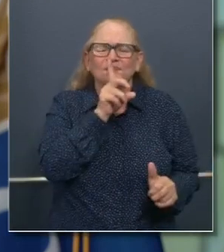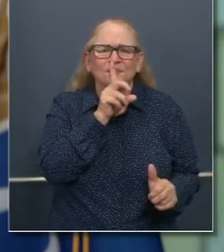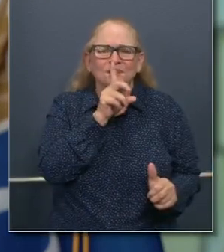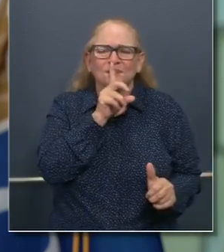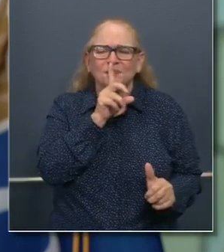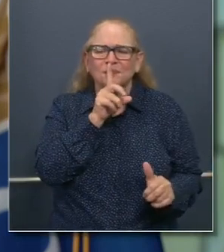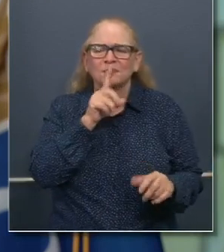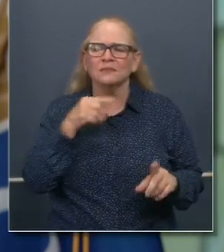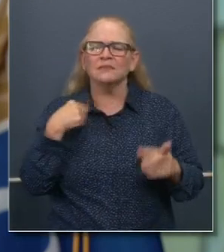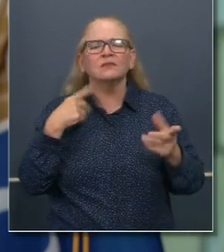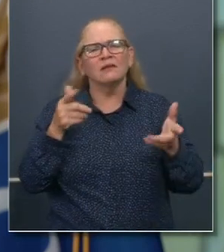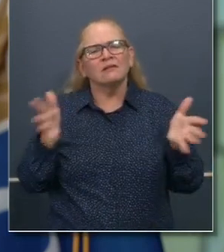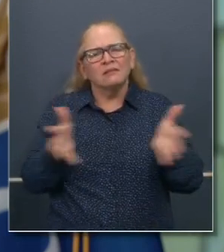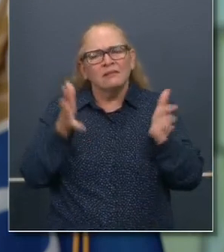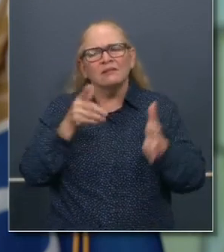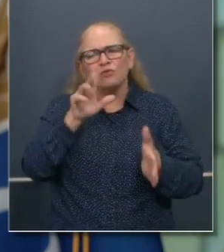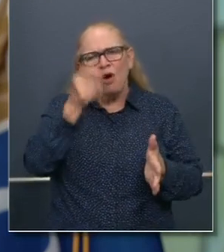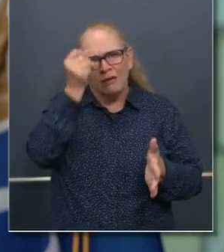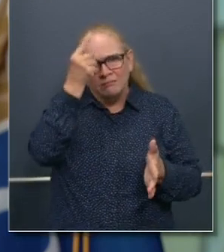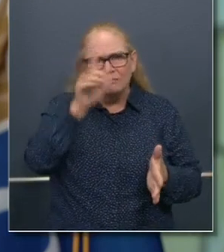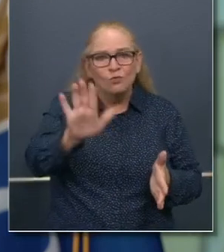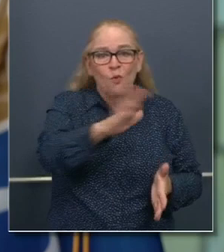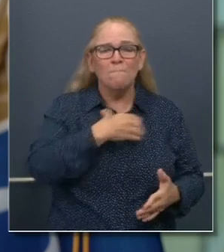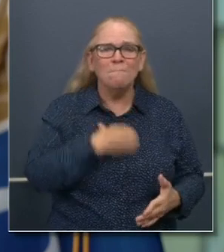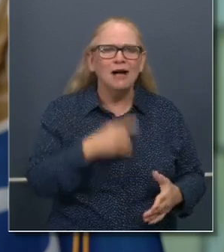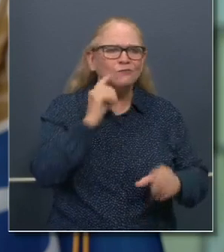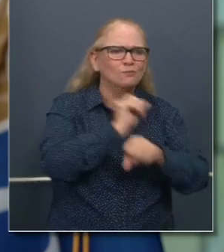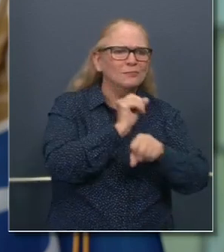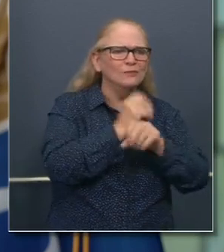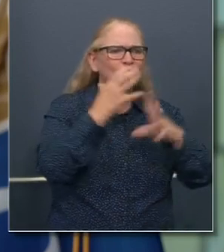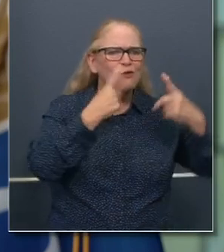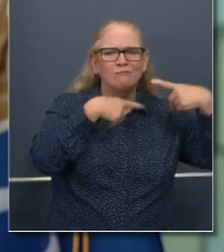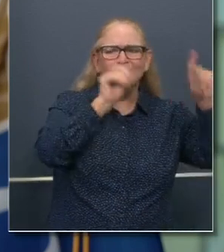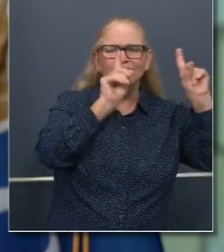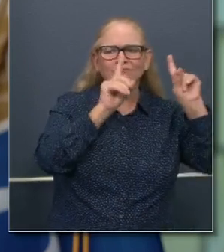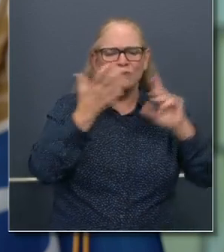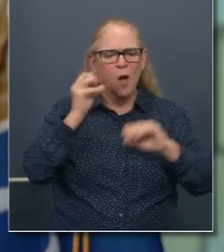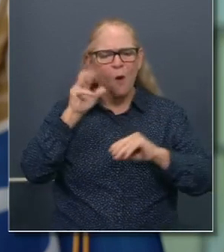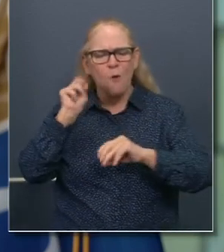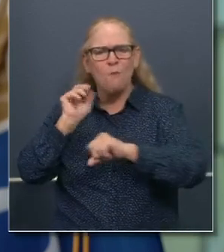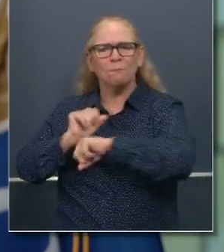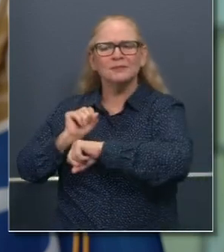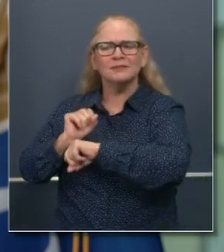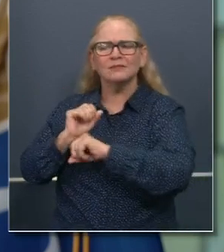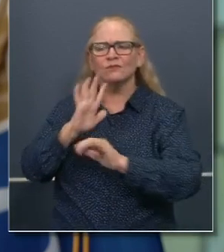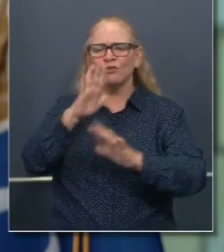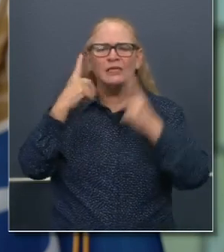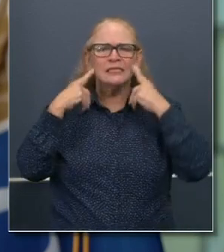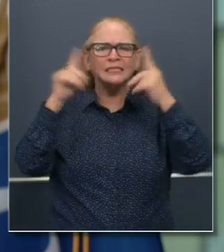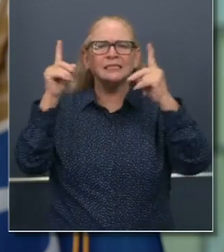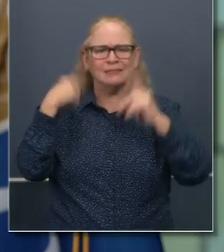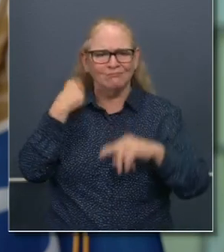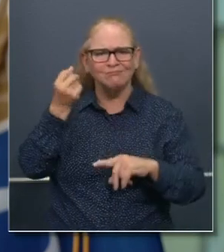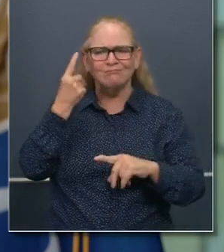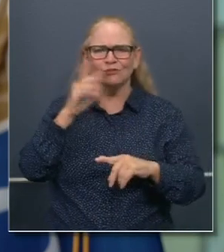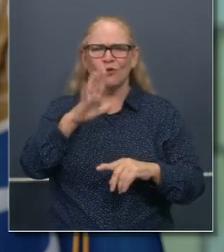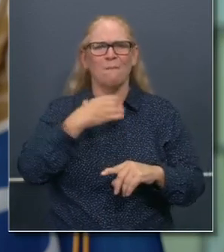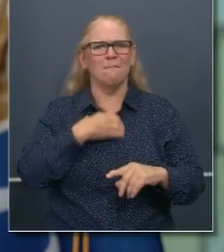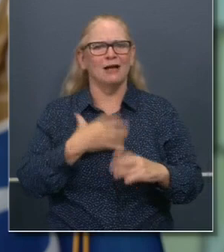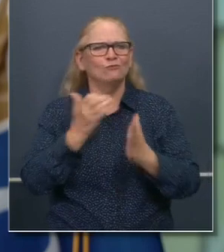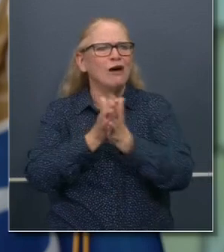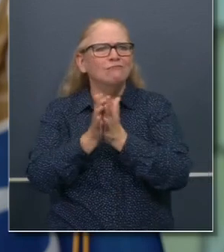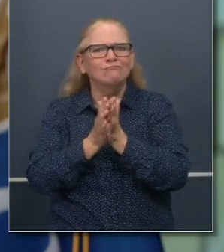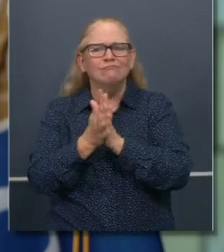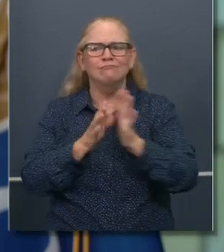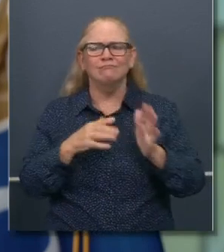entrepreneurialism, a passion and recognition of the passions that are expressed every single day by people